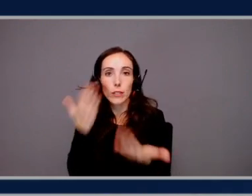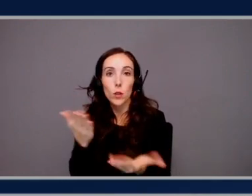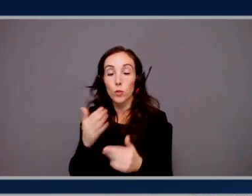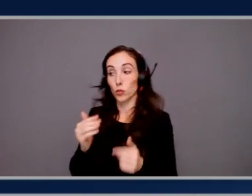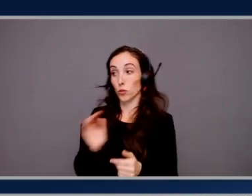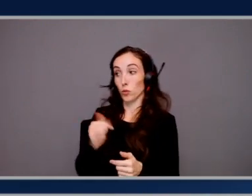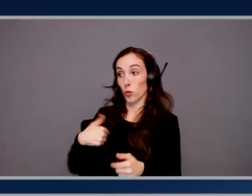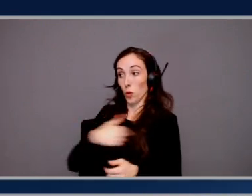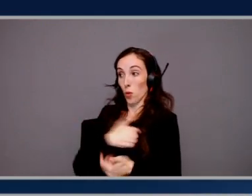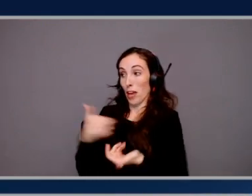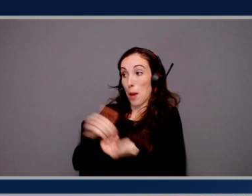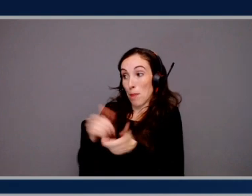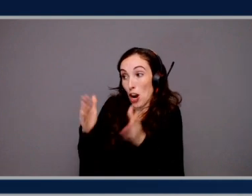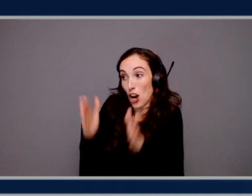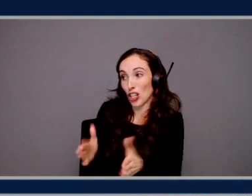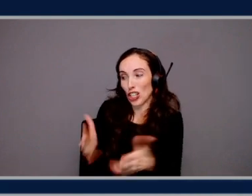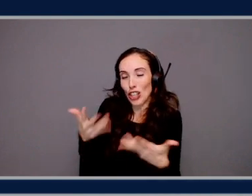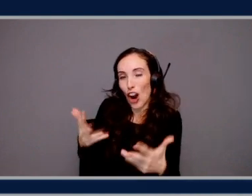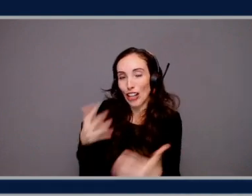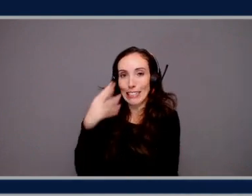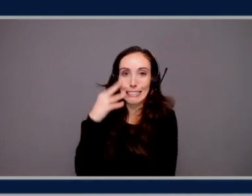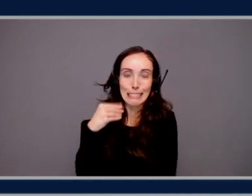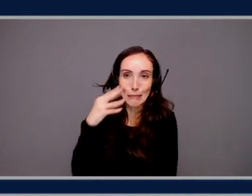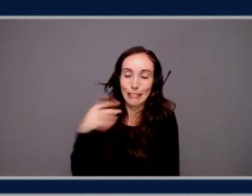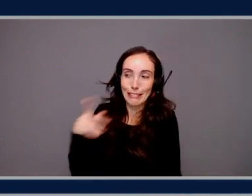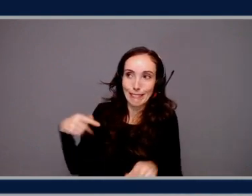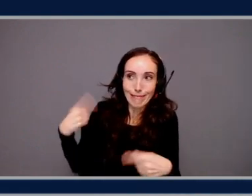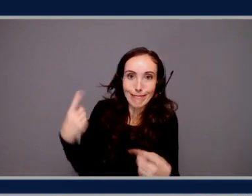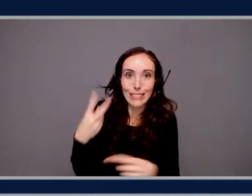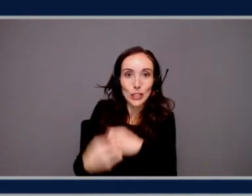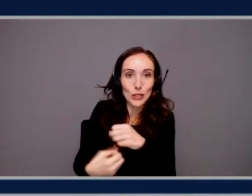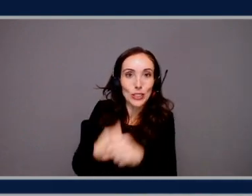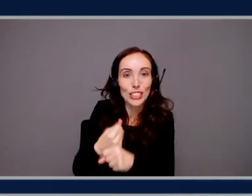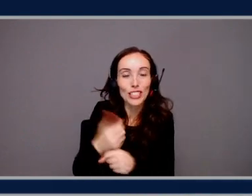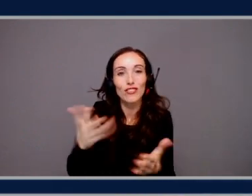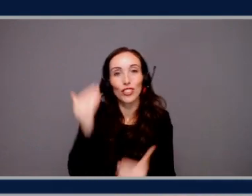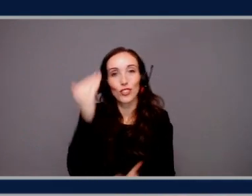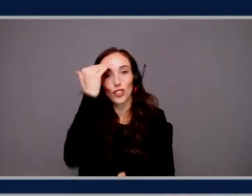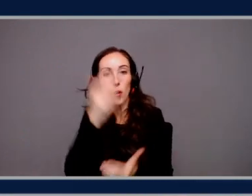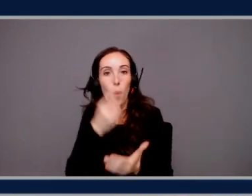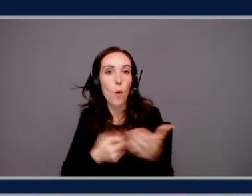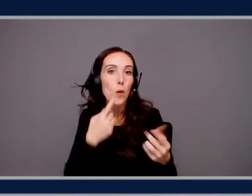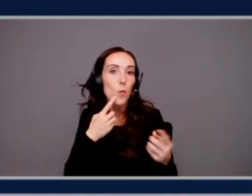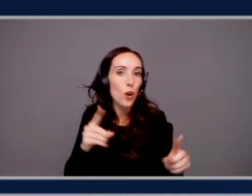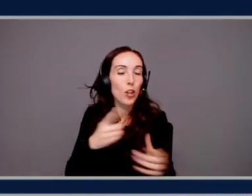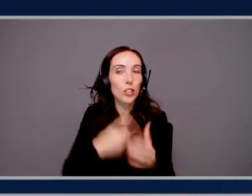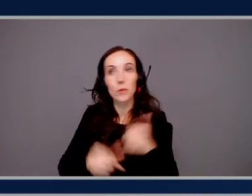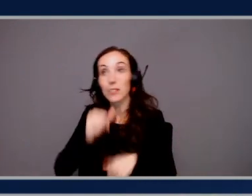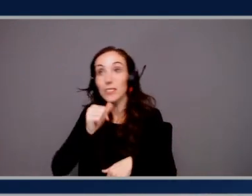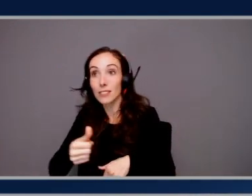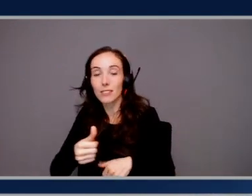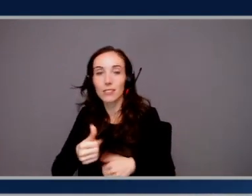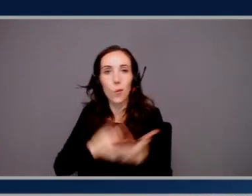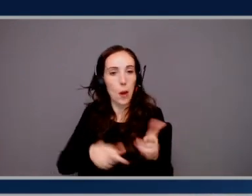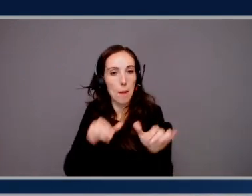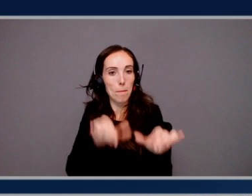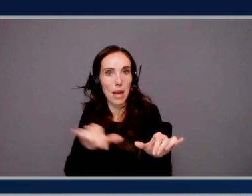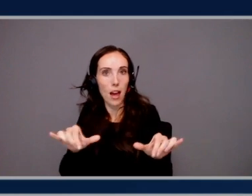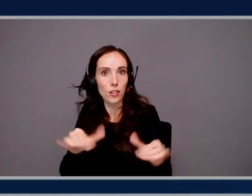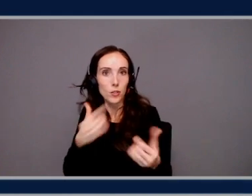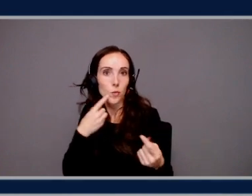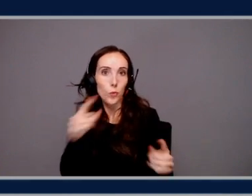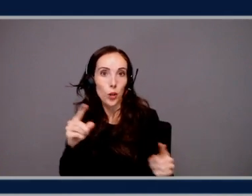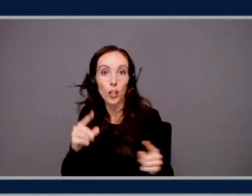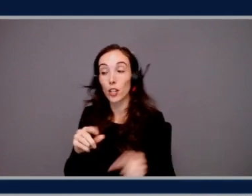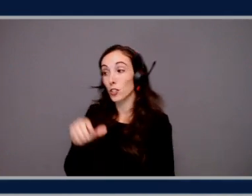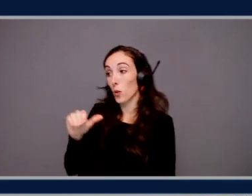the scars already. We've been at it for two years. We know what works, what doesn't. We know what patterns work consistently. And working with the Amazon Partner Network, Amazon